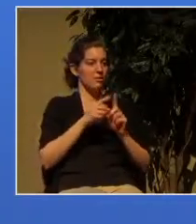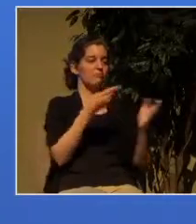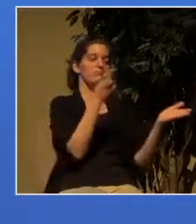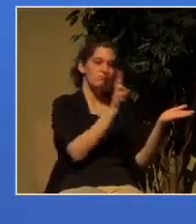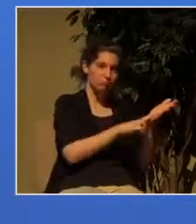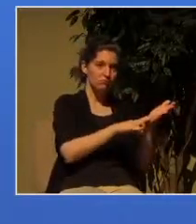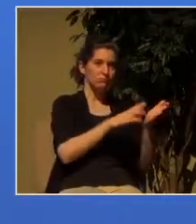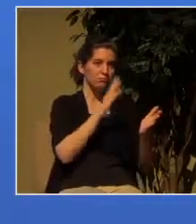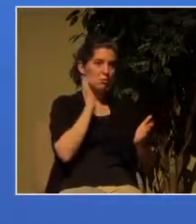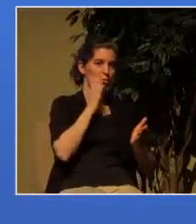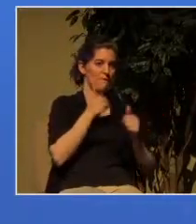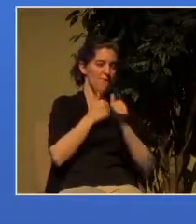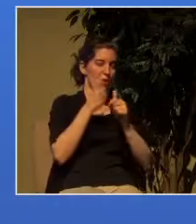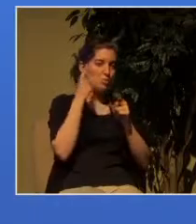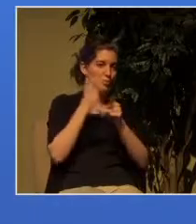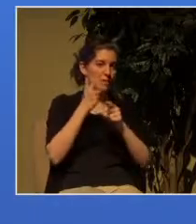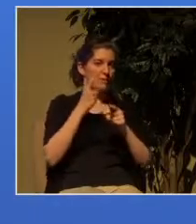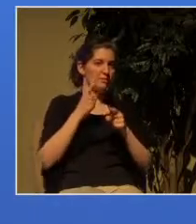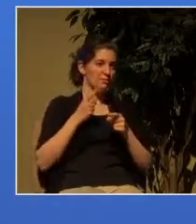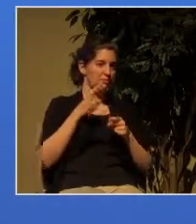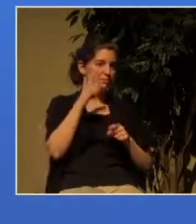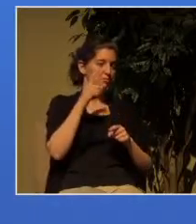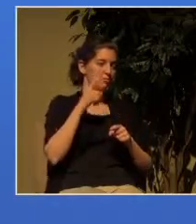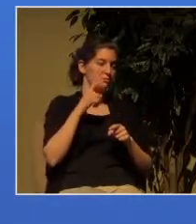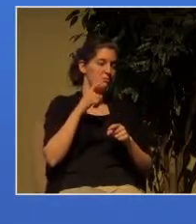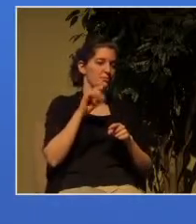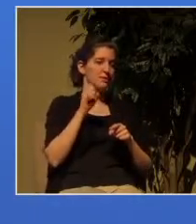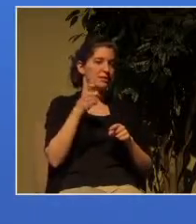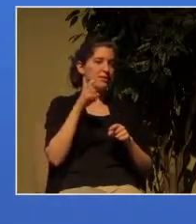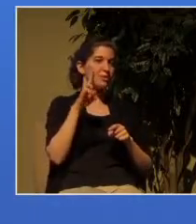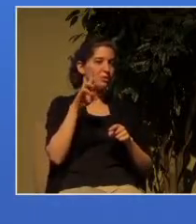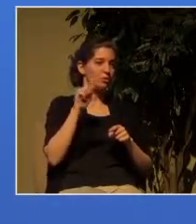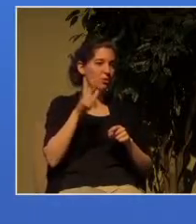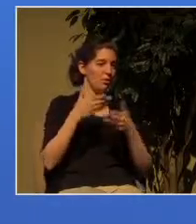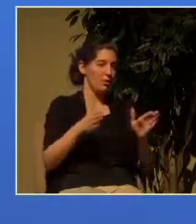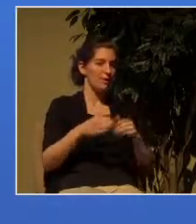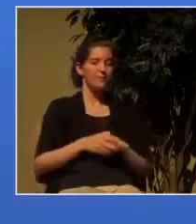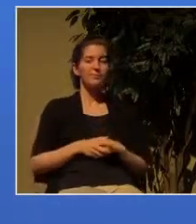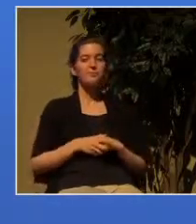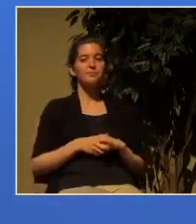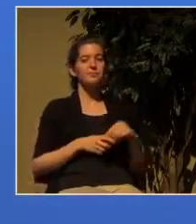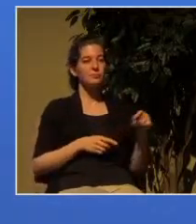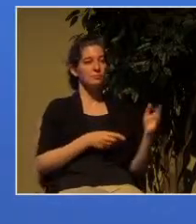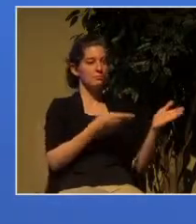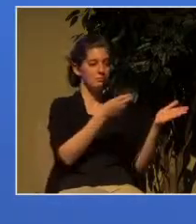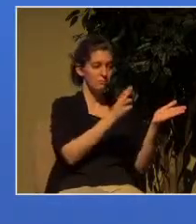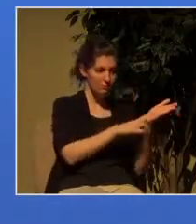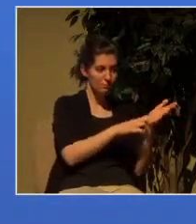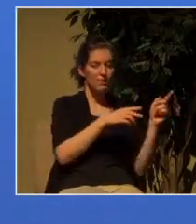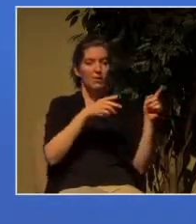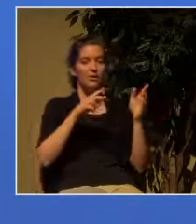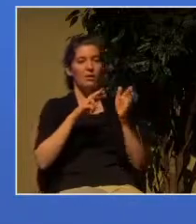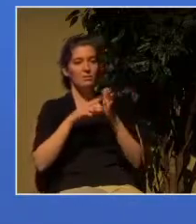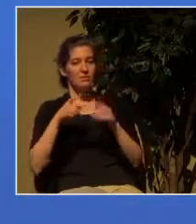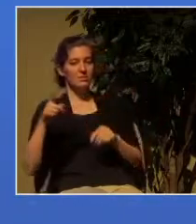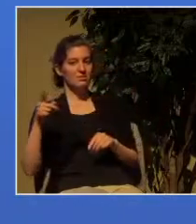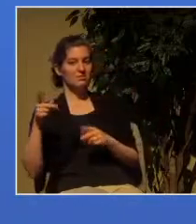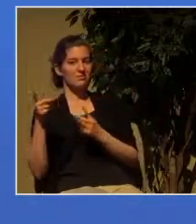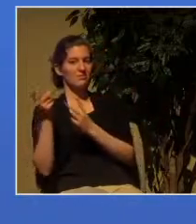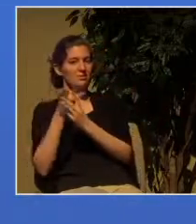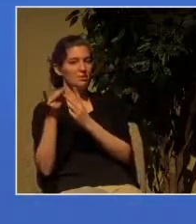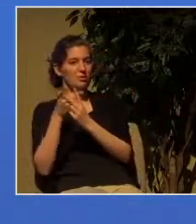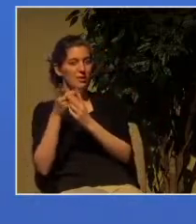and you can imagine where that goes in today's society and so the argument is we don't want you training